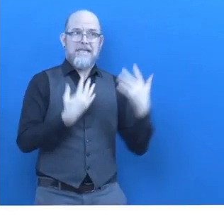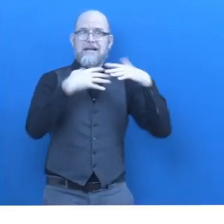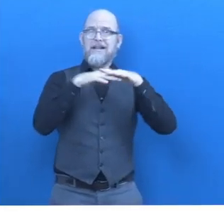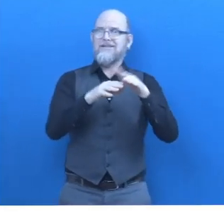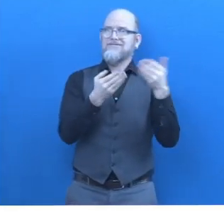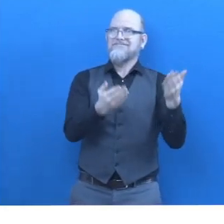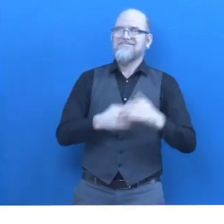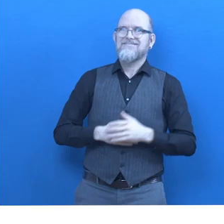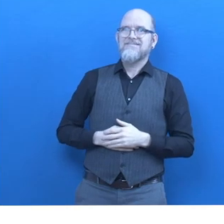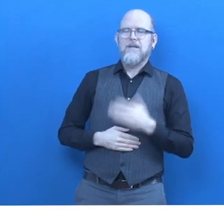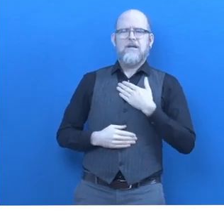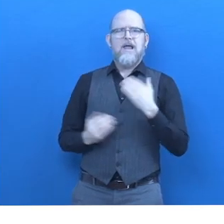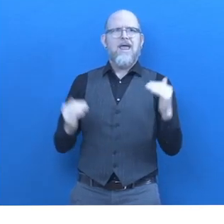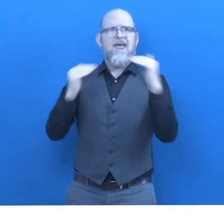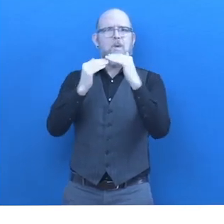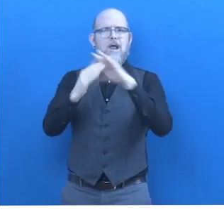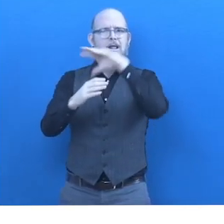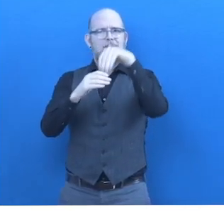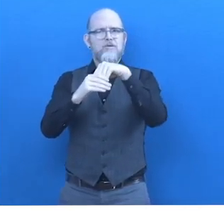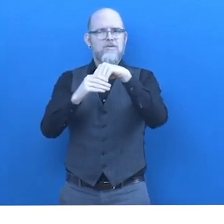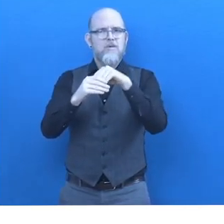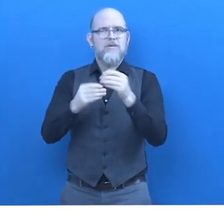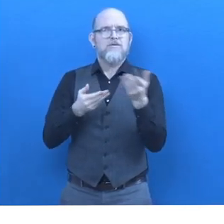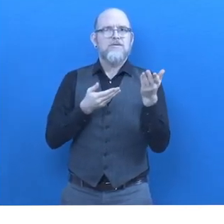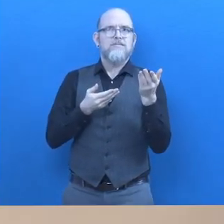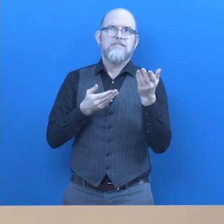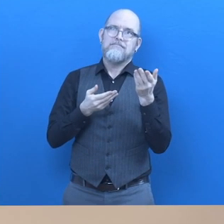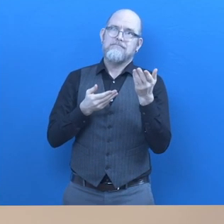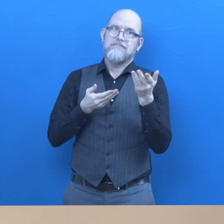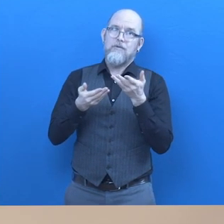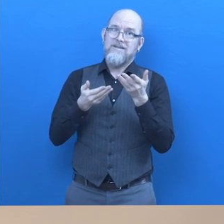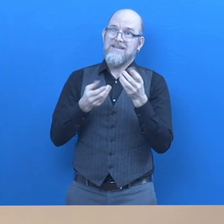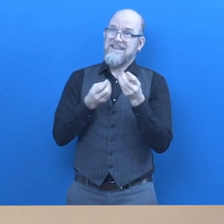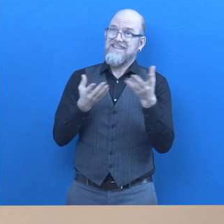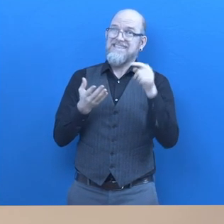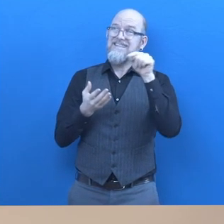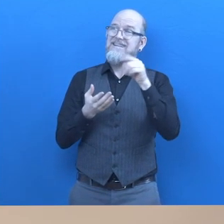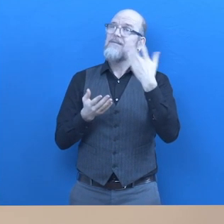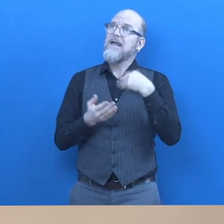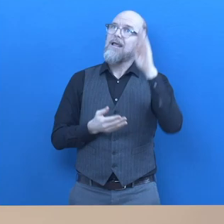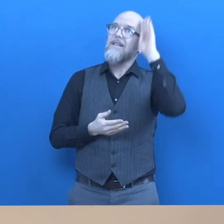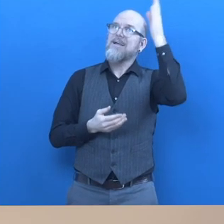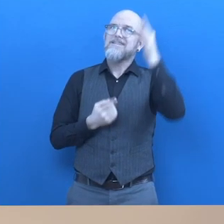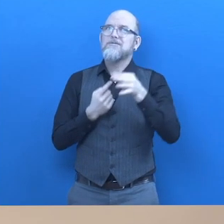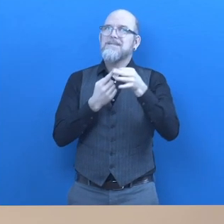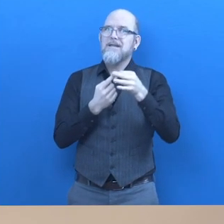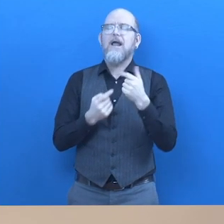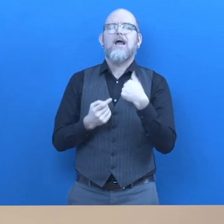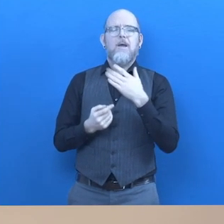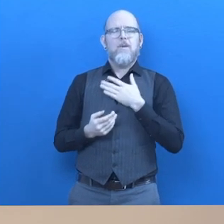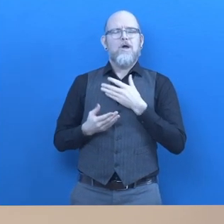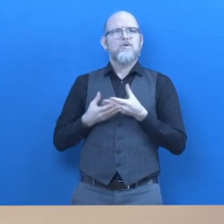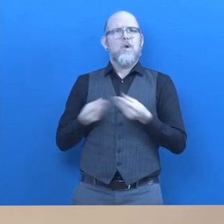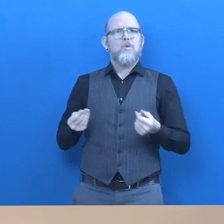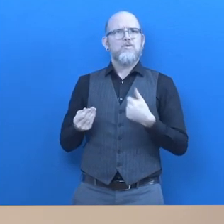unique and innovative about Egalite Inclusion and Diversity? Our solution is different because we have a